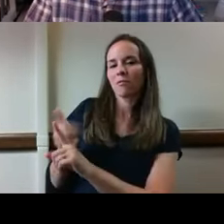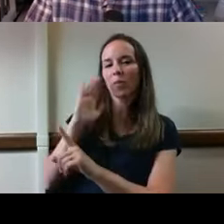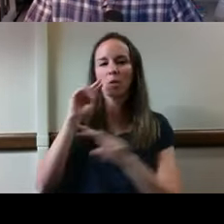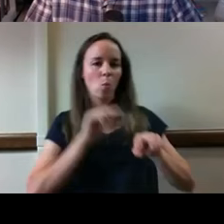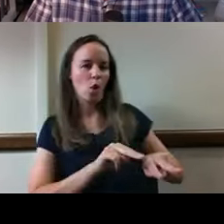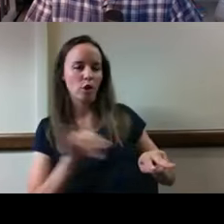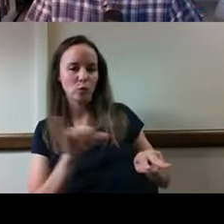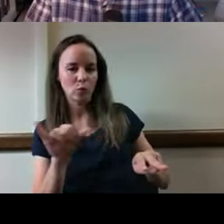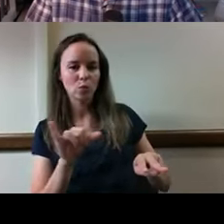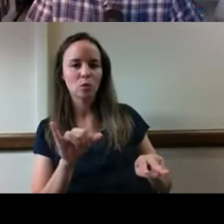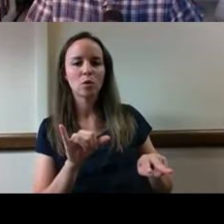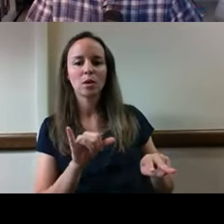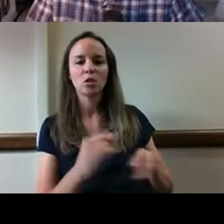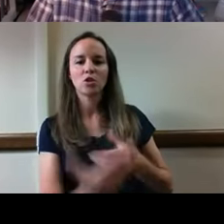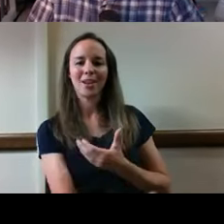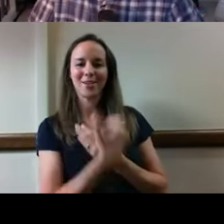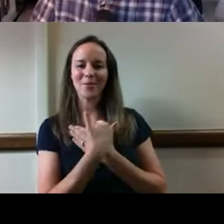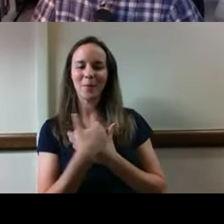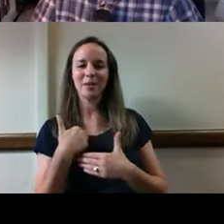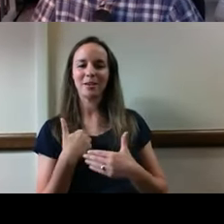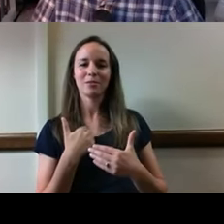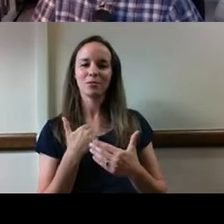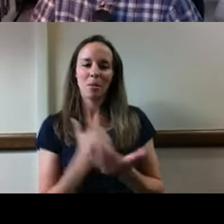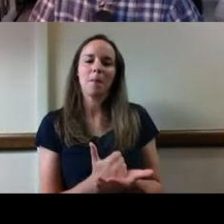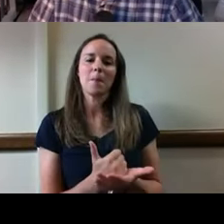So post it there and she'll interrupt so that we can fix that.